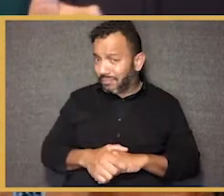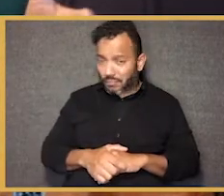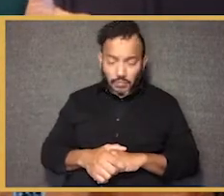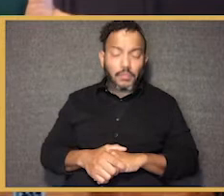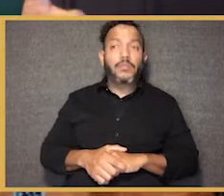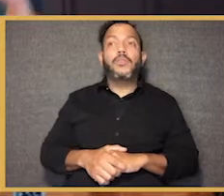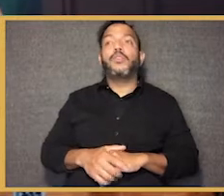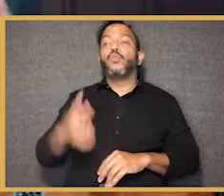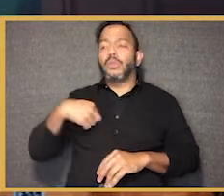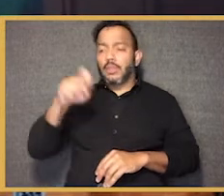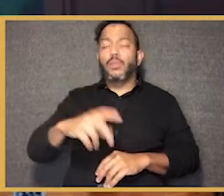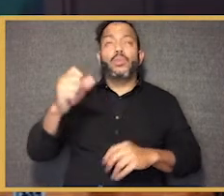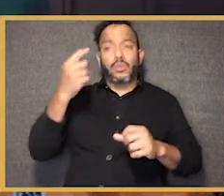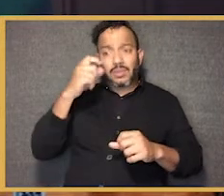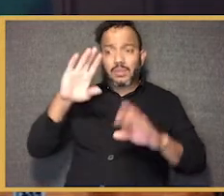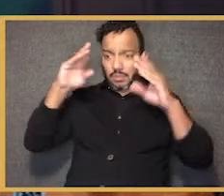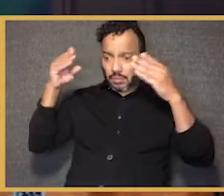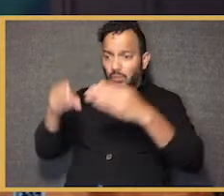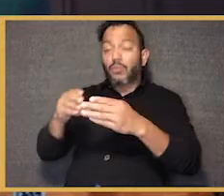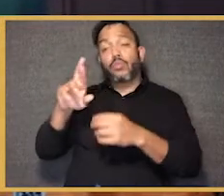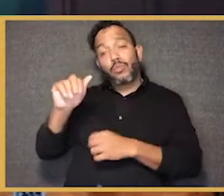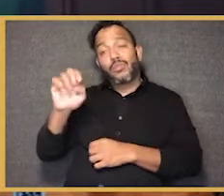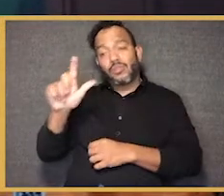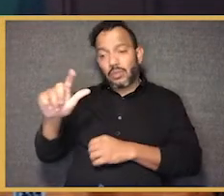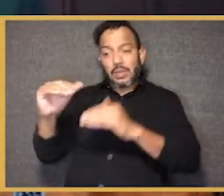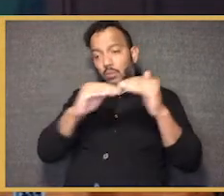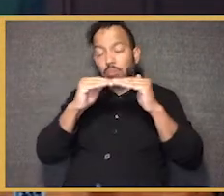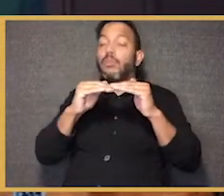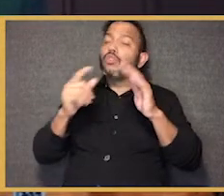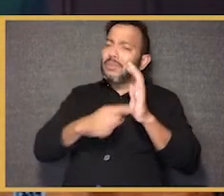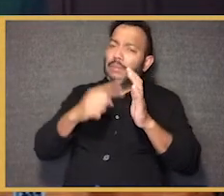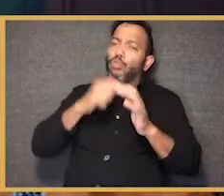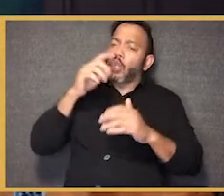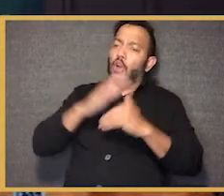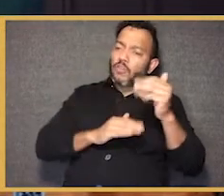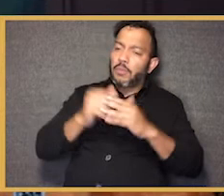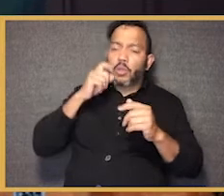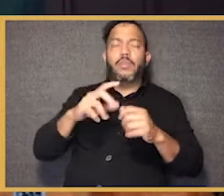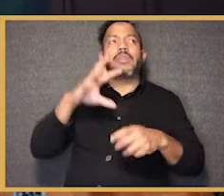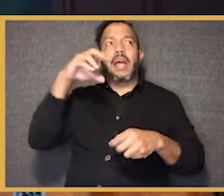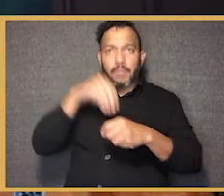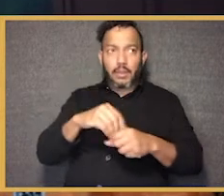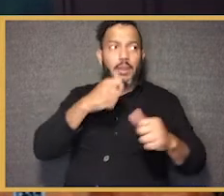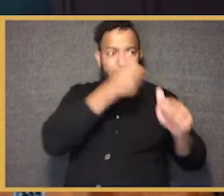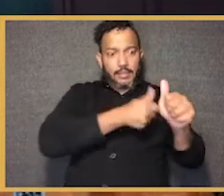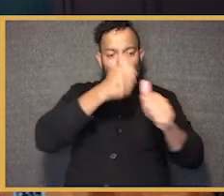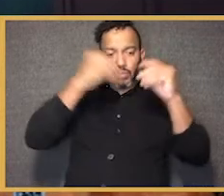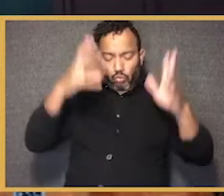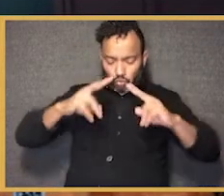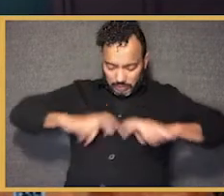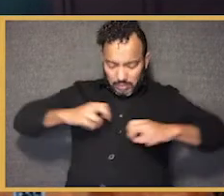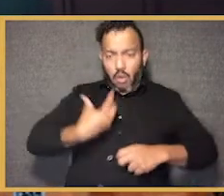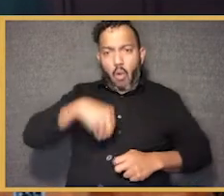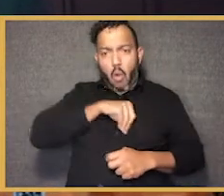we have to center issues of racial equity, and that may be uncomfortable, because that may require us then to grapple with things like implicit